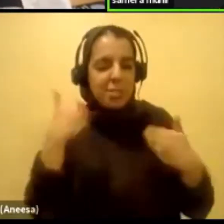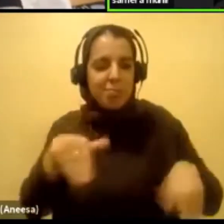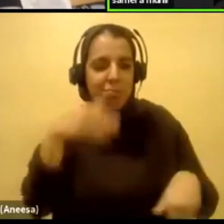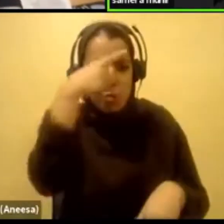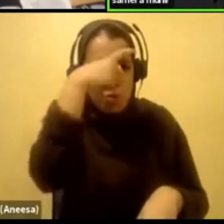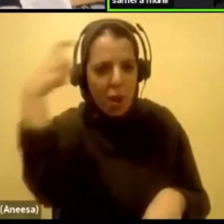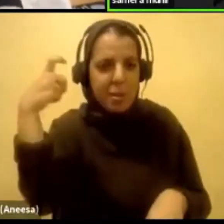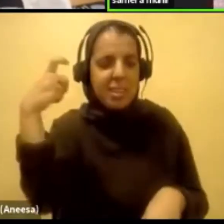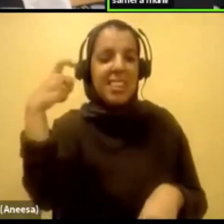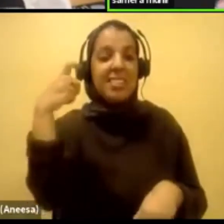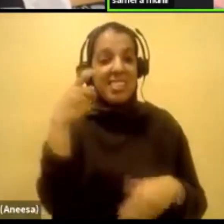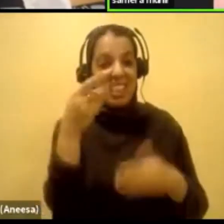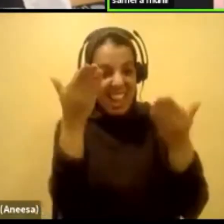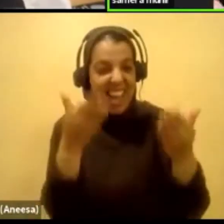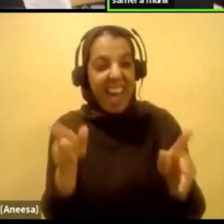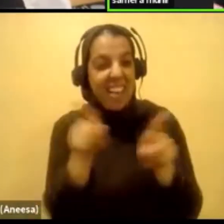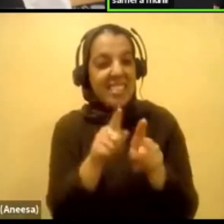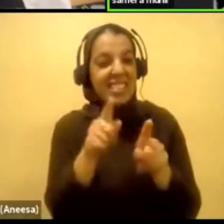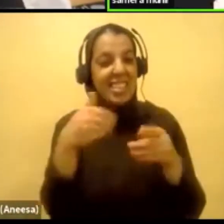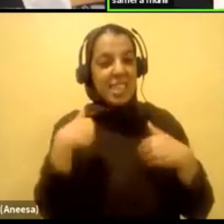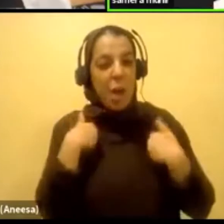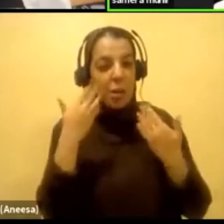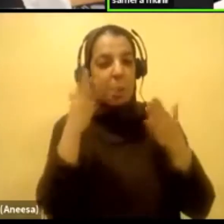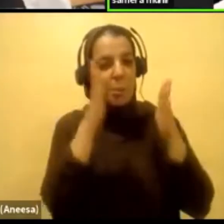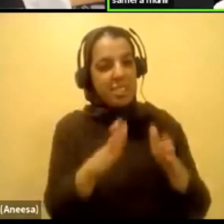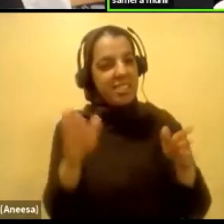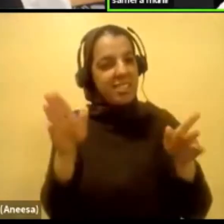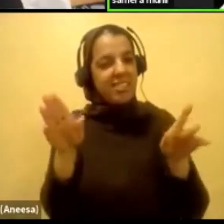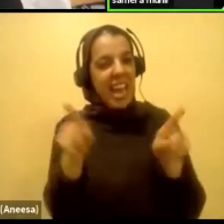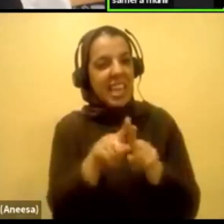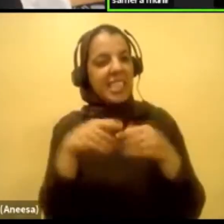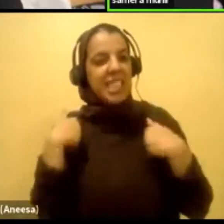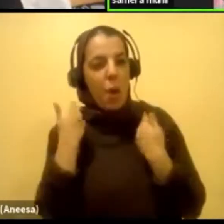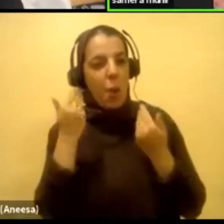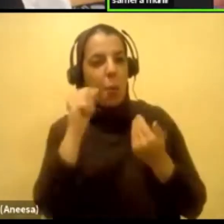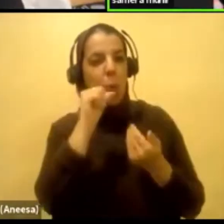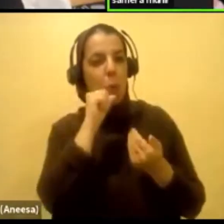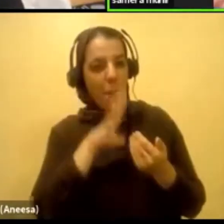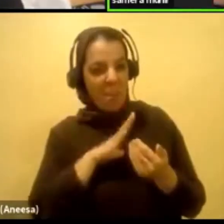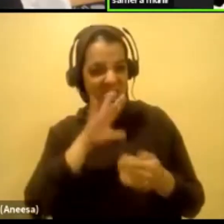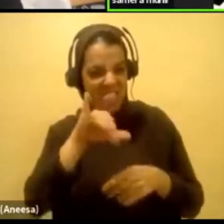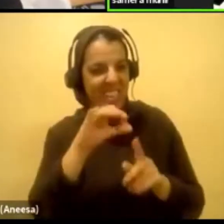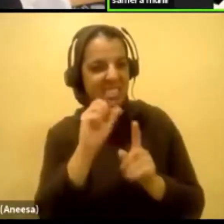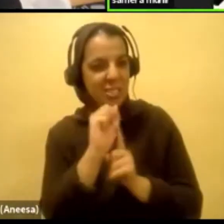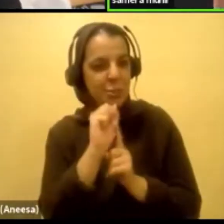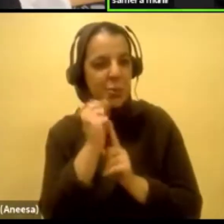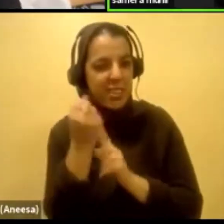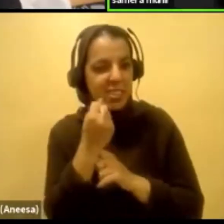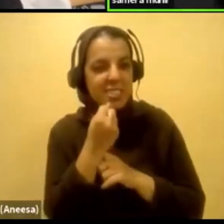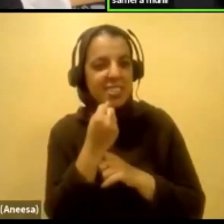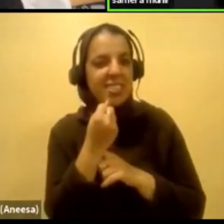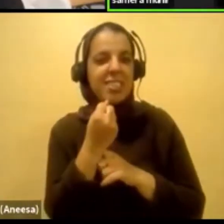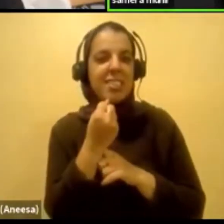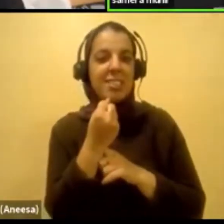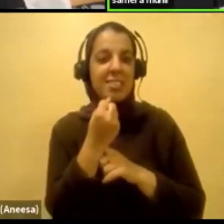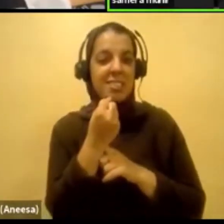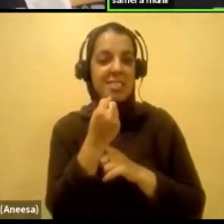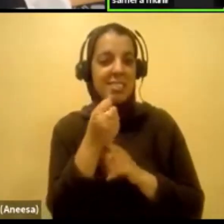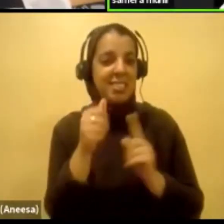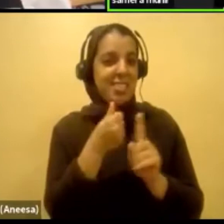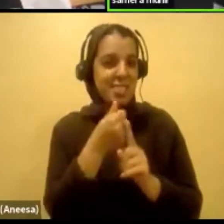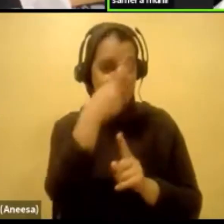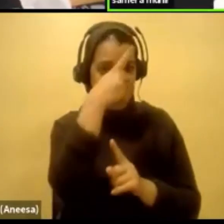person, as a woman, to be in a situation like that is very, it's, it's